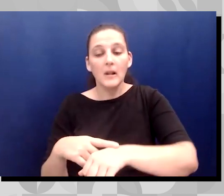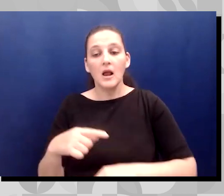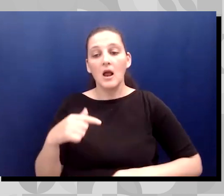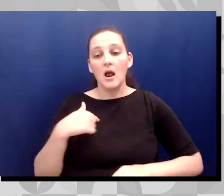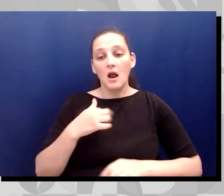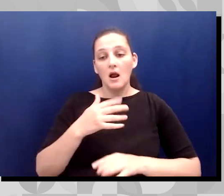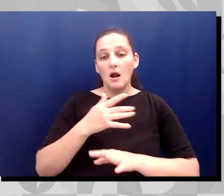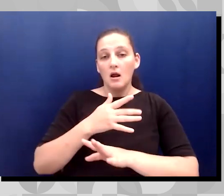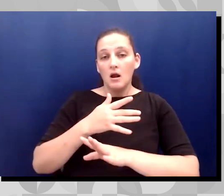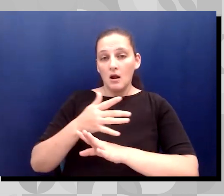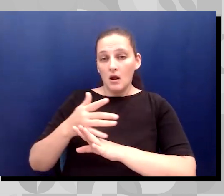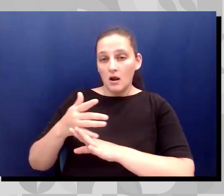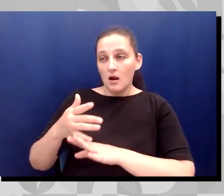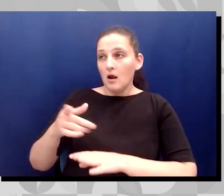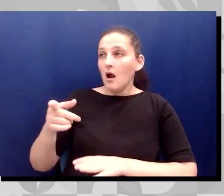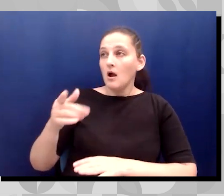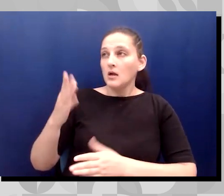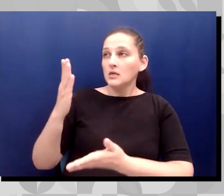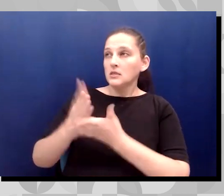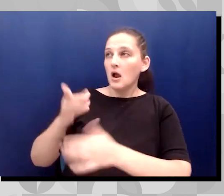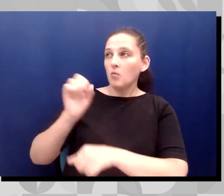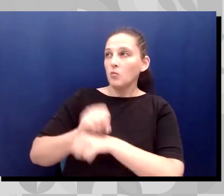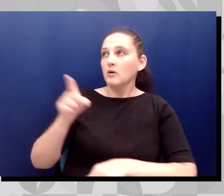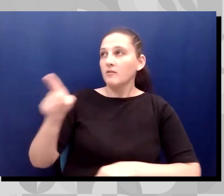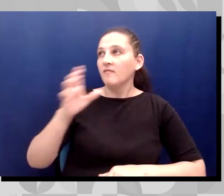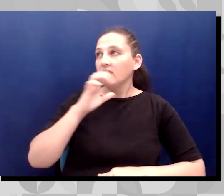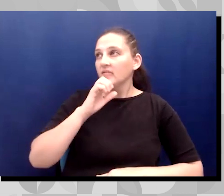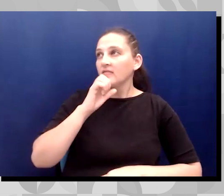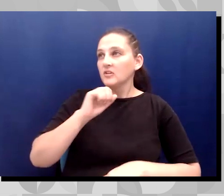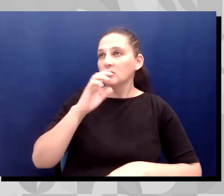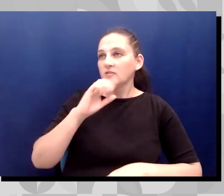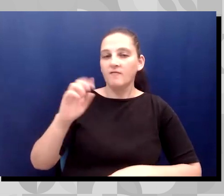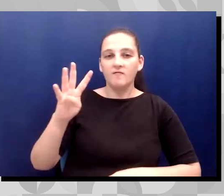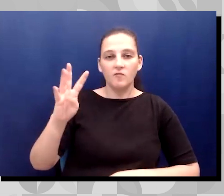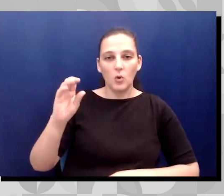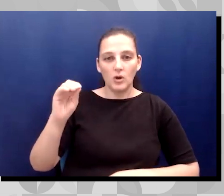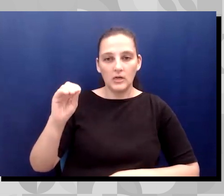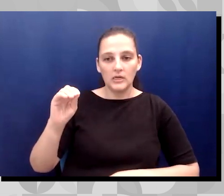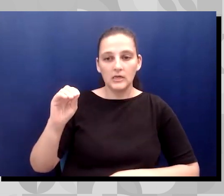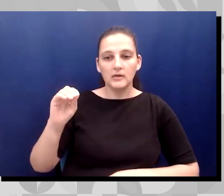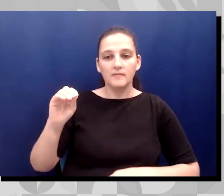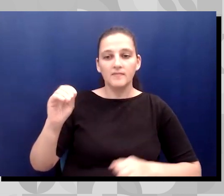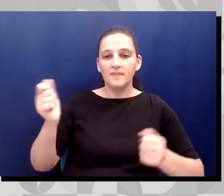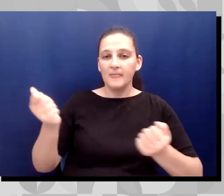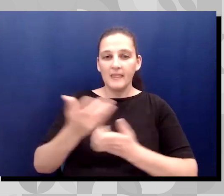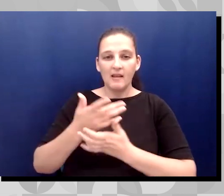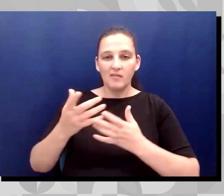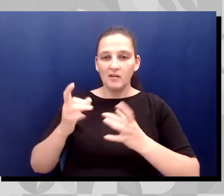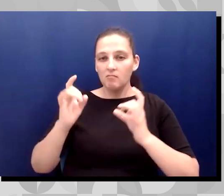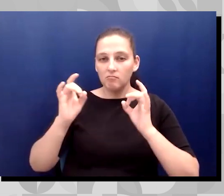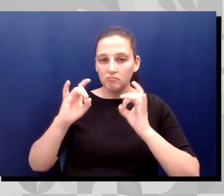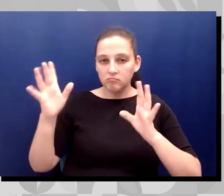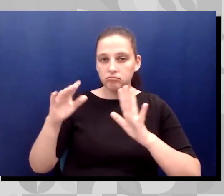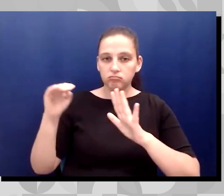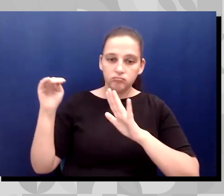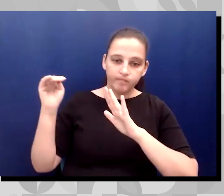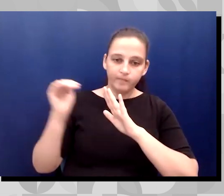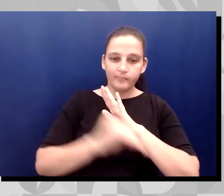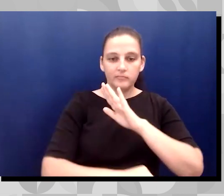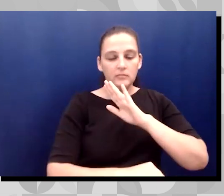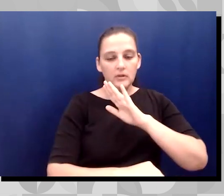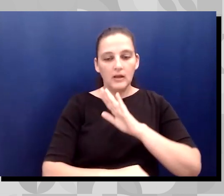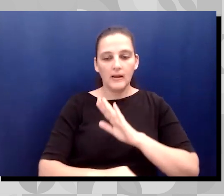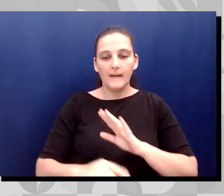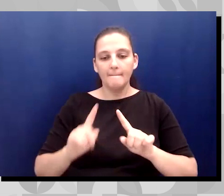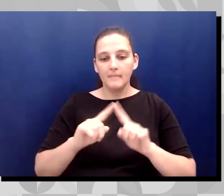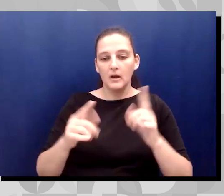40, things took a bad blood sugars. It's really important to,